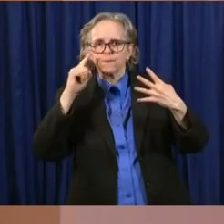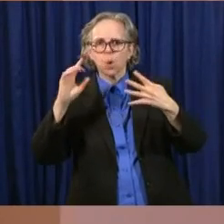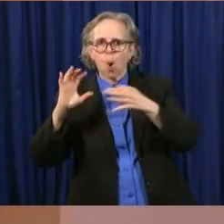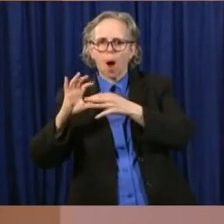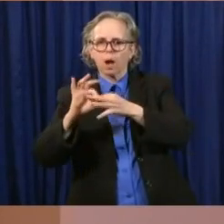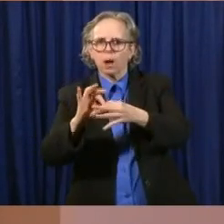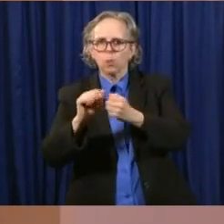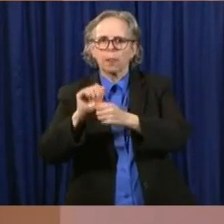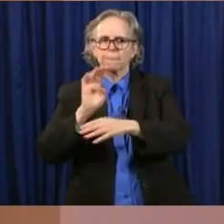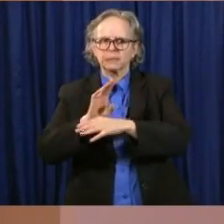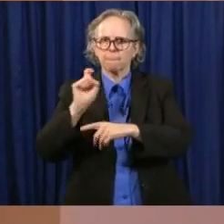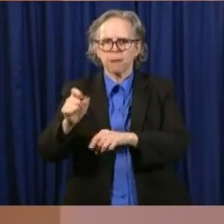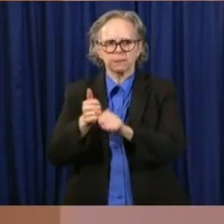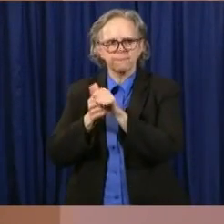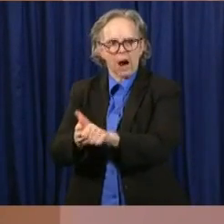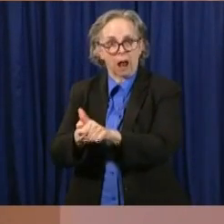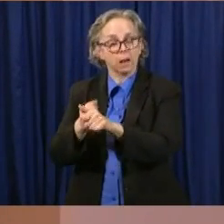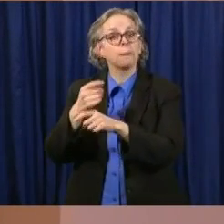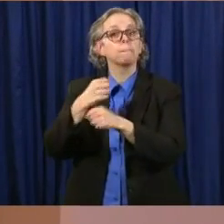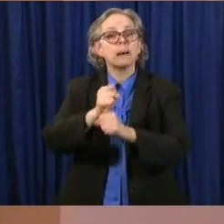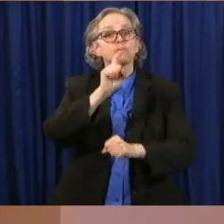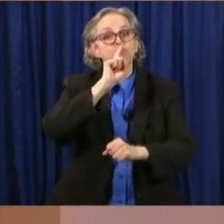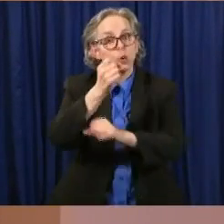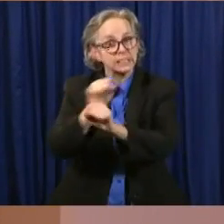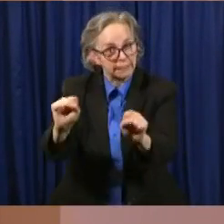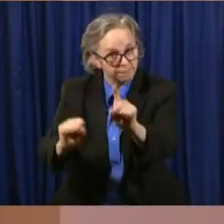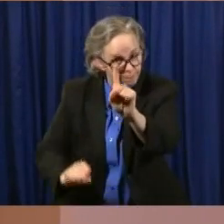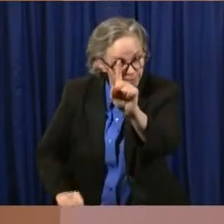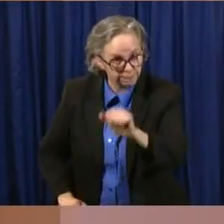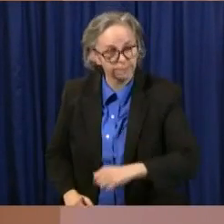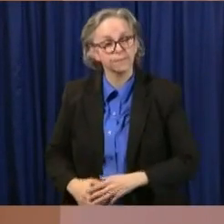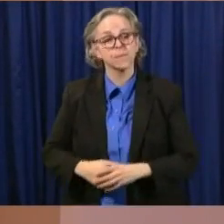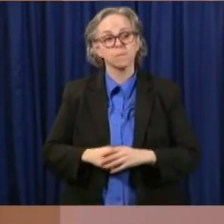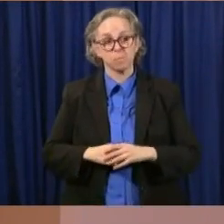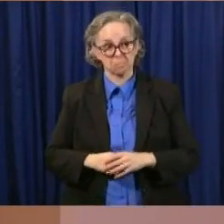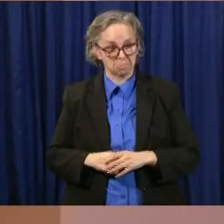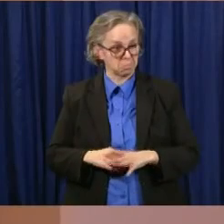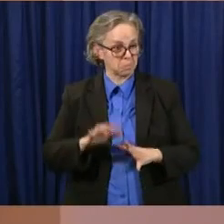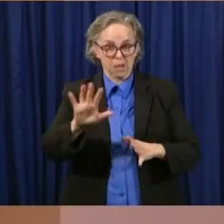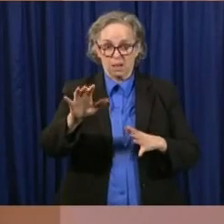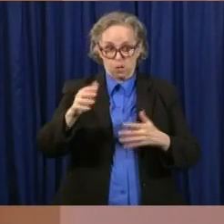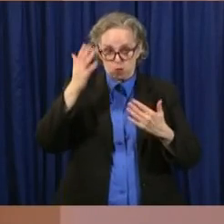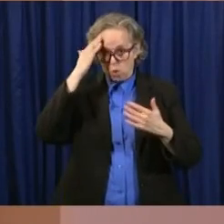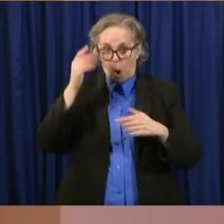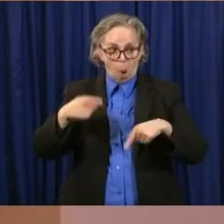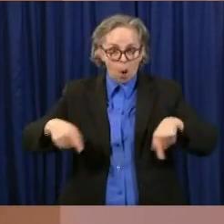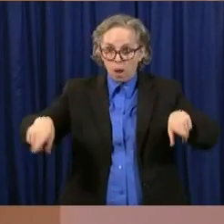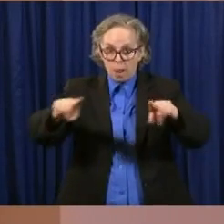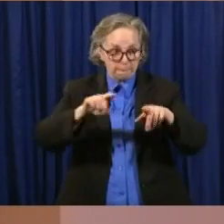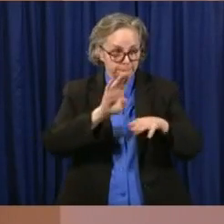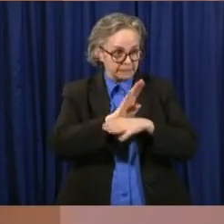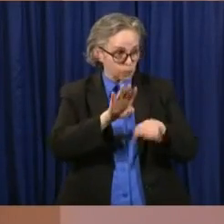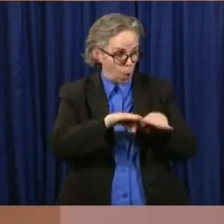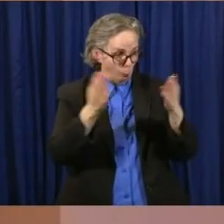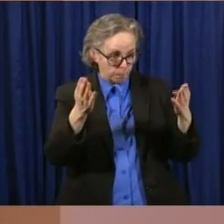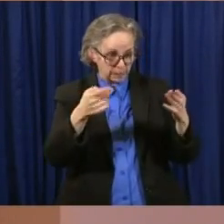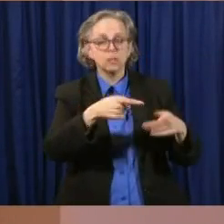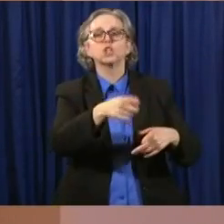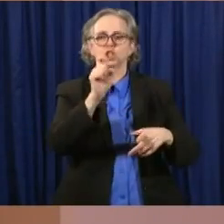And everybody who's operating should be operating under those circumstances.